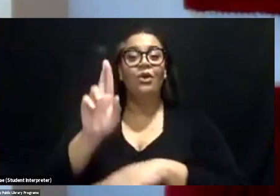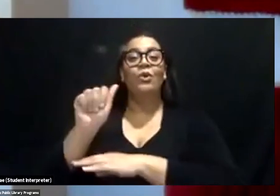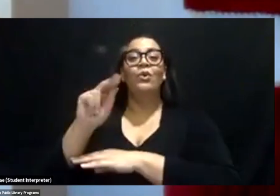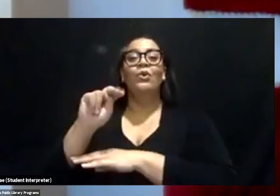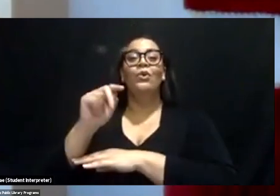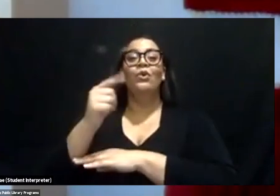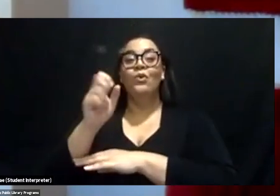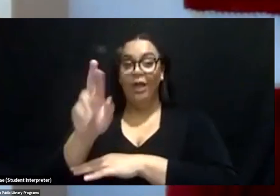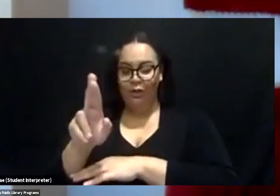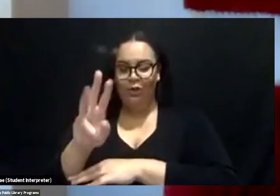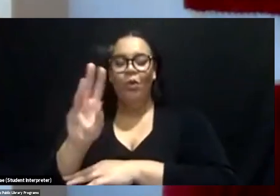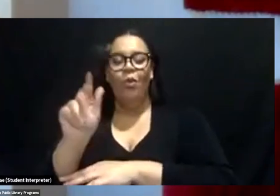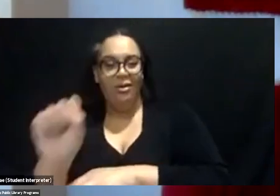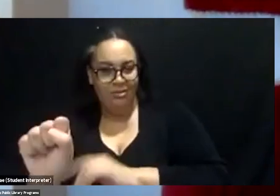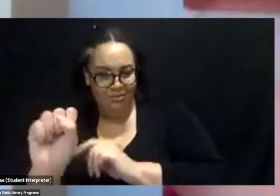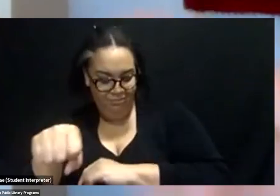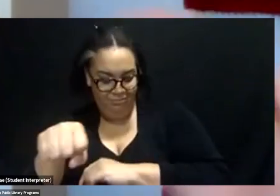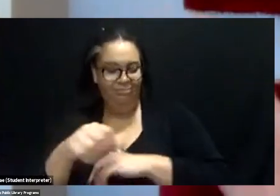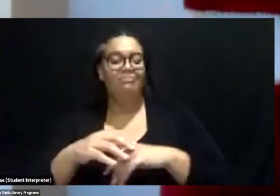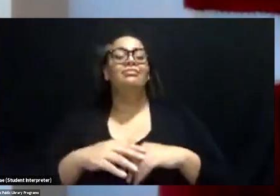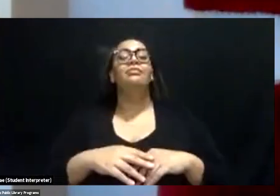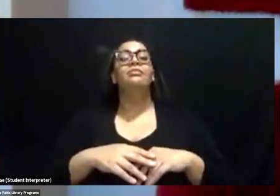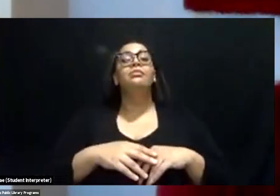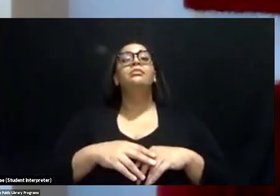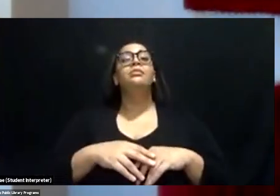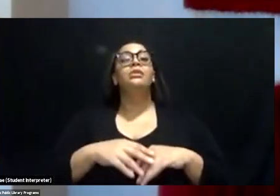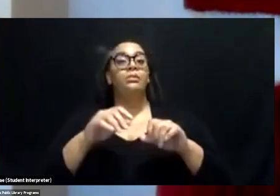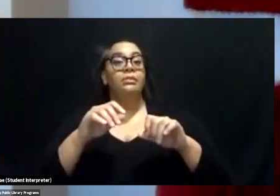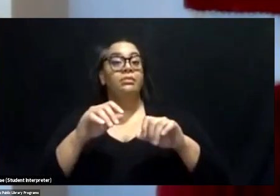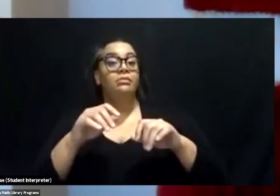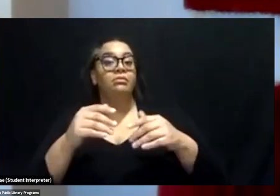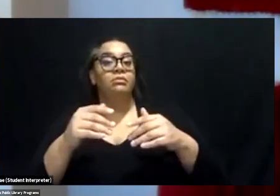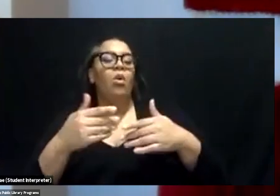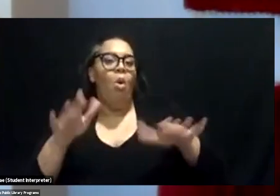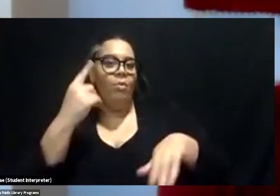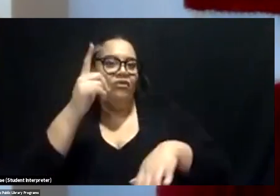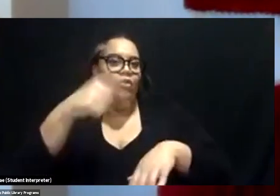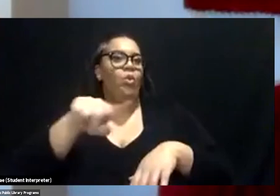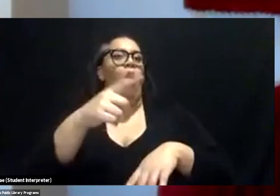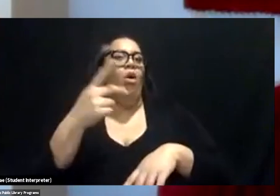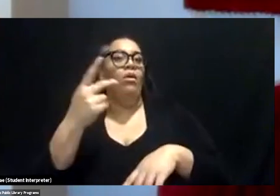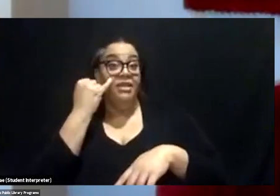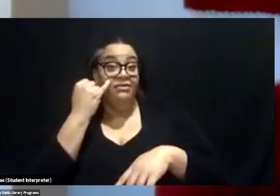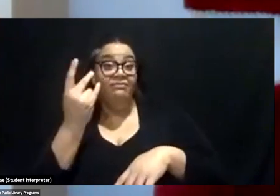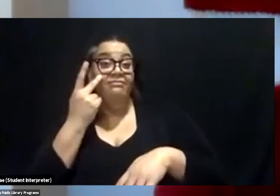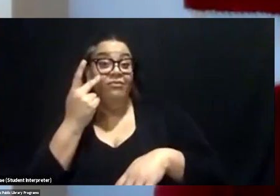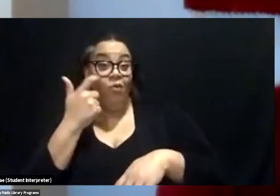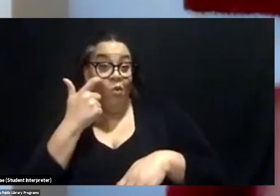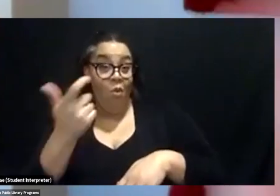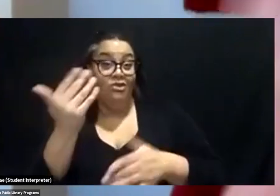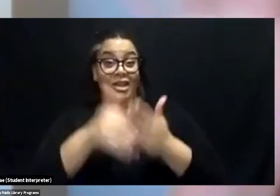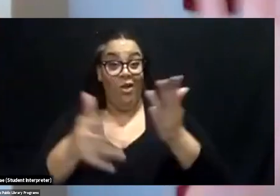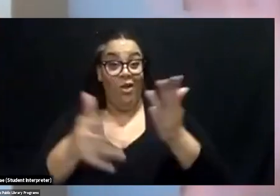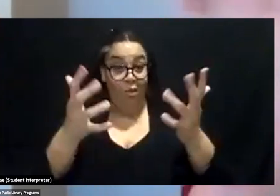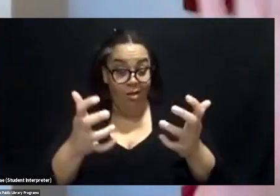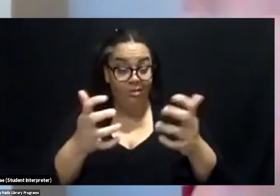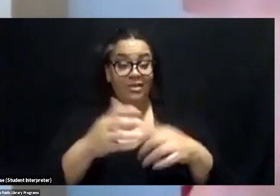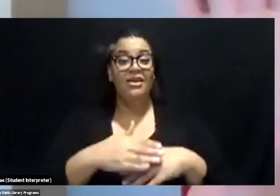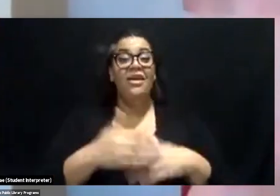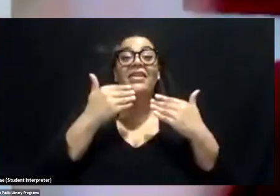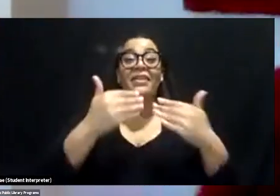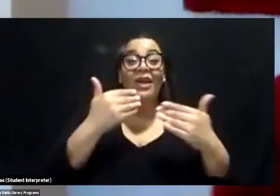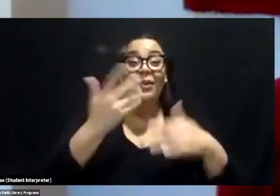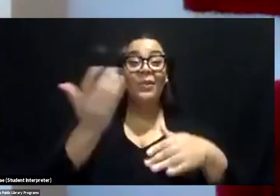it'll be available on deschuteslibrary.org on the event calendar. So thank you. Have a wonderful